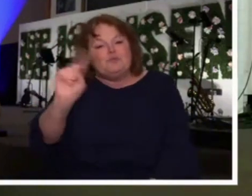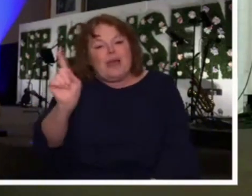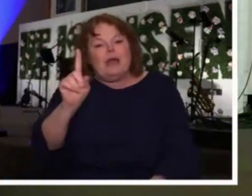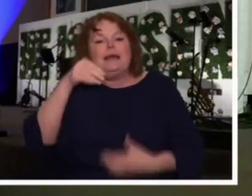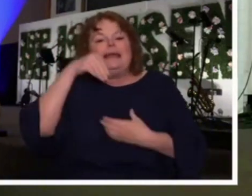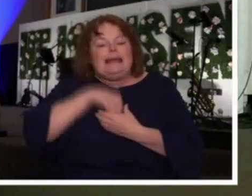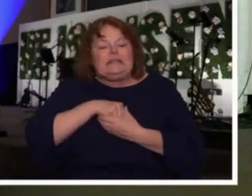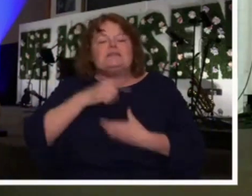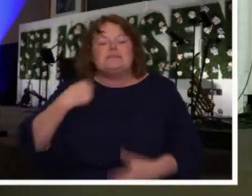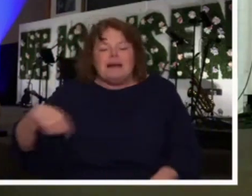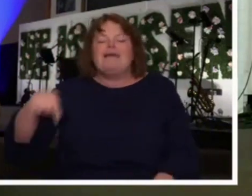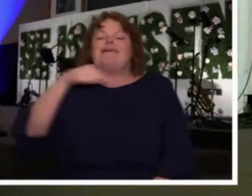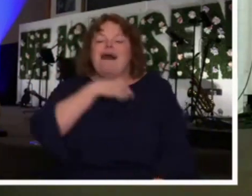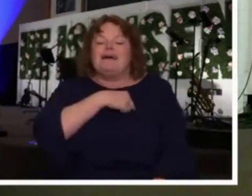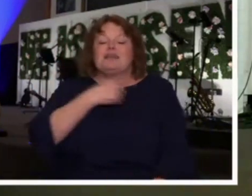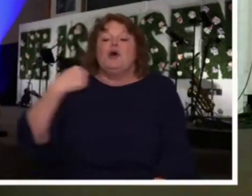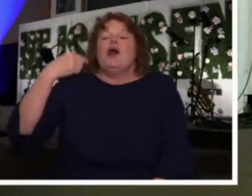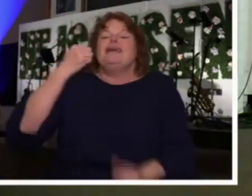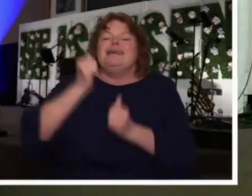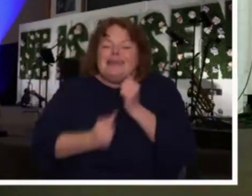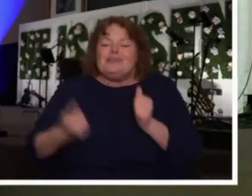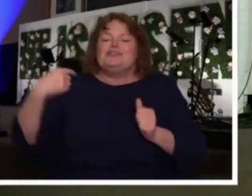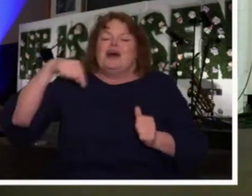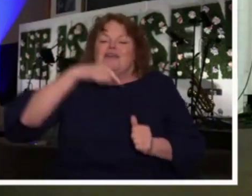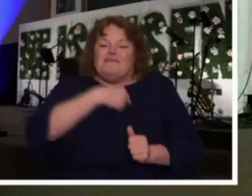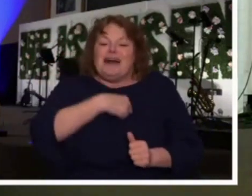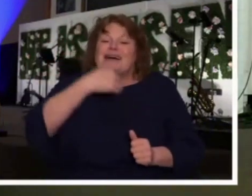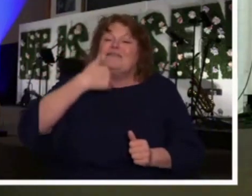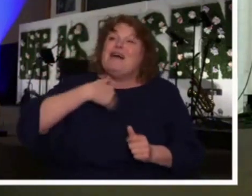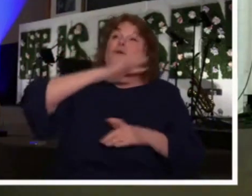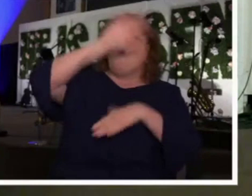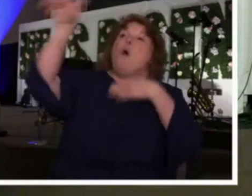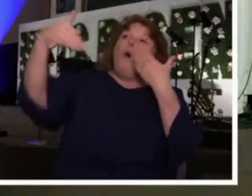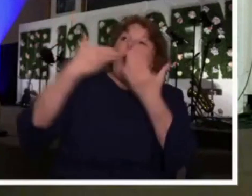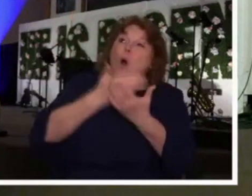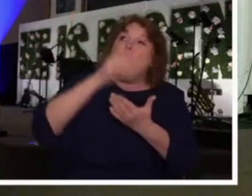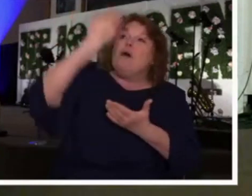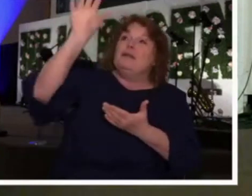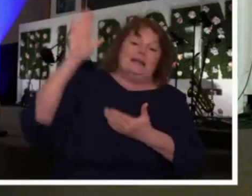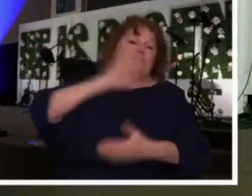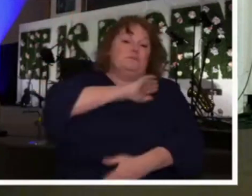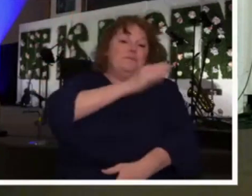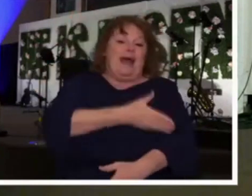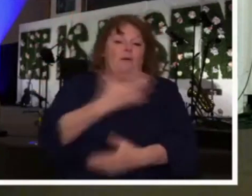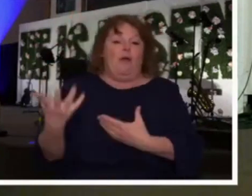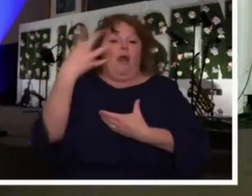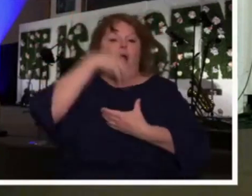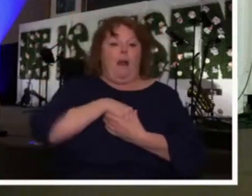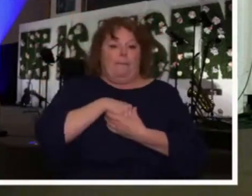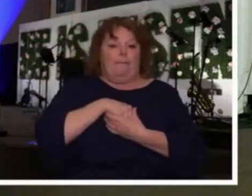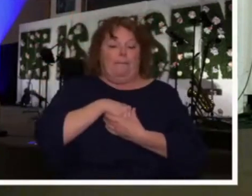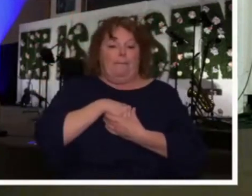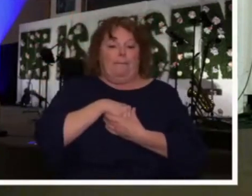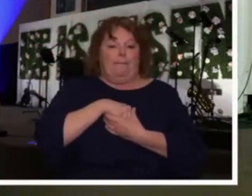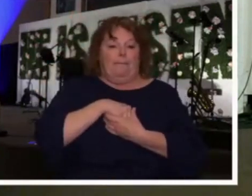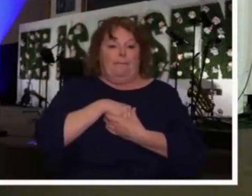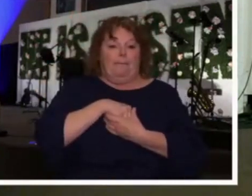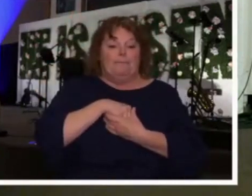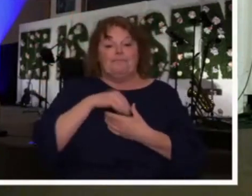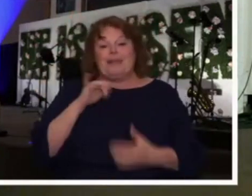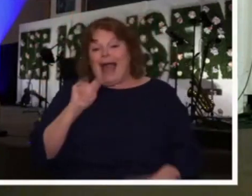Each and every one of us are containers of the full power of the Holy Spirit. Acts 17 24 says,